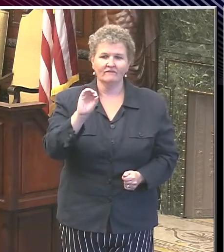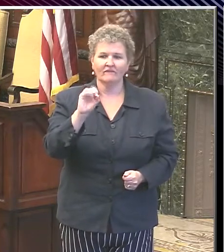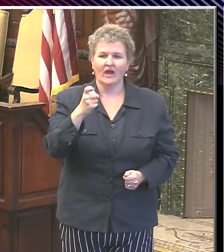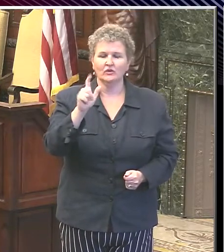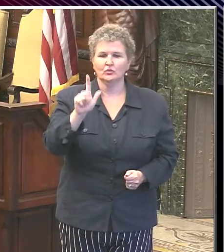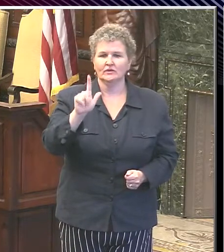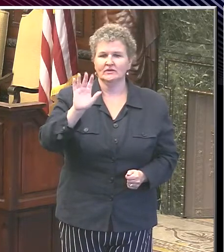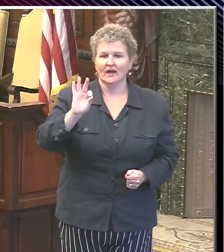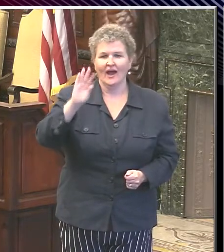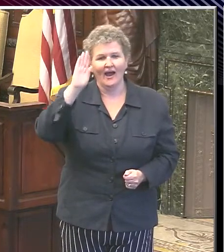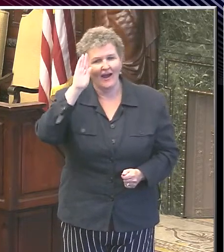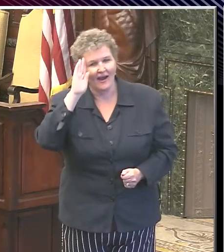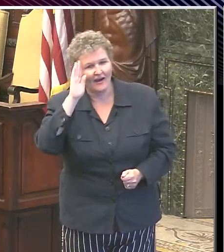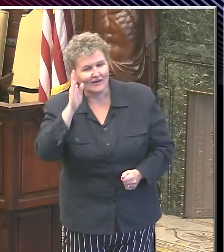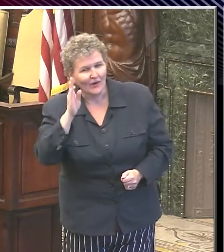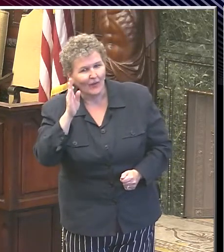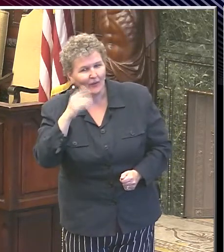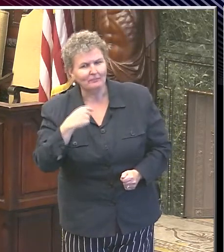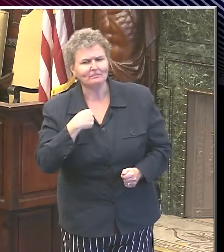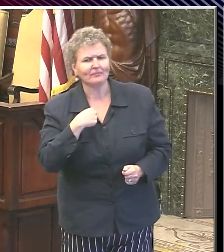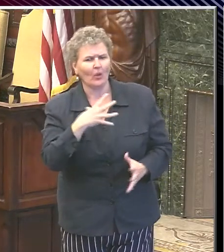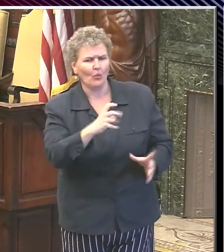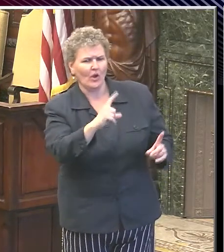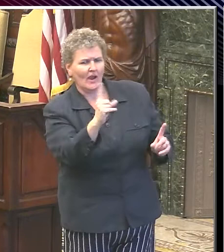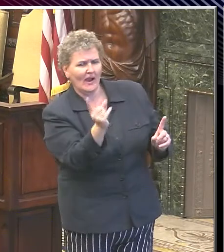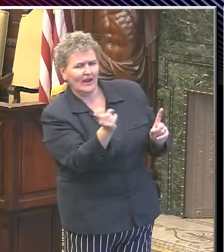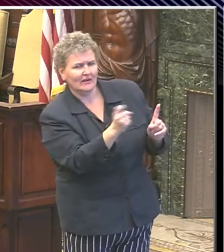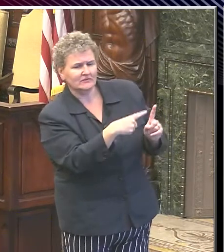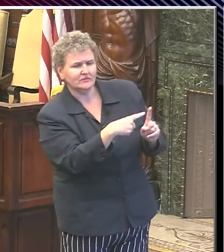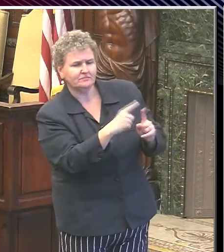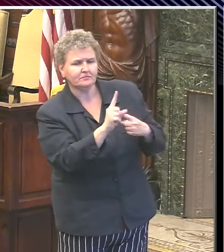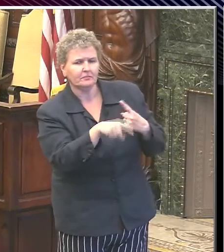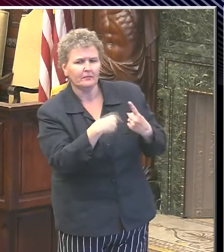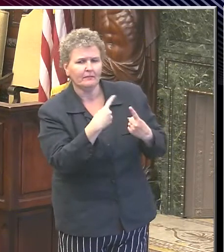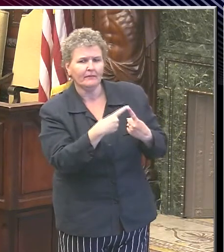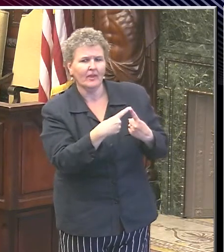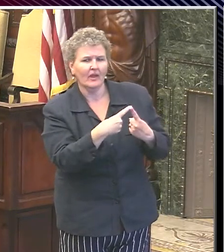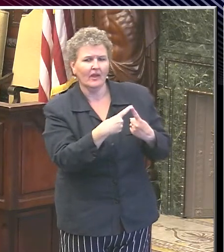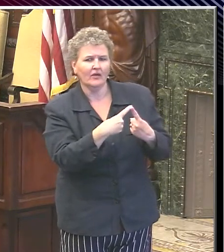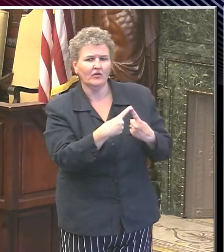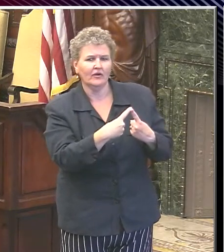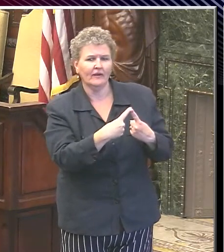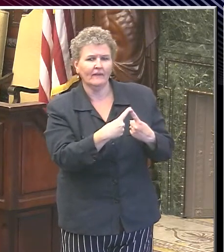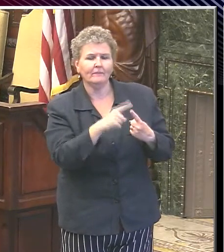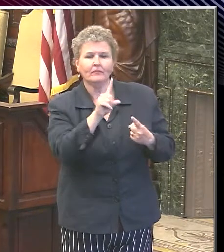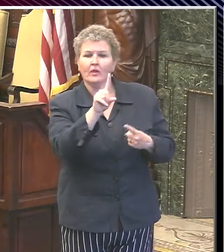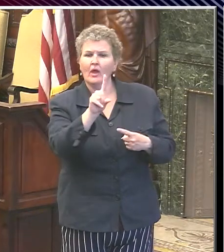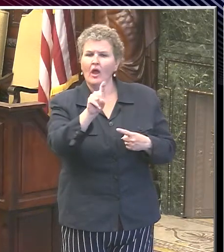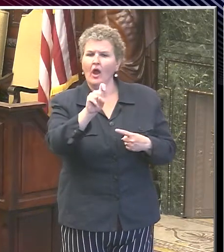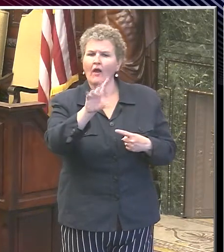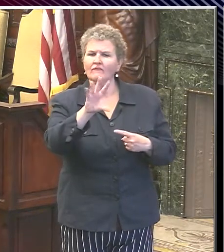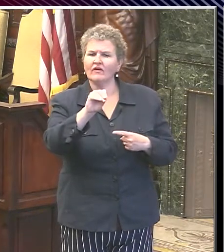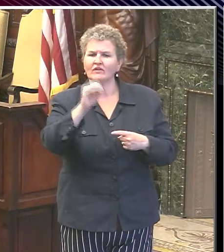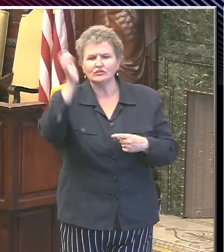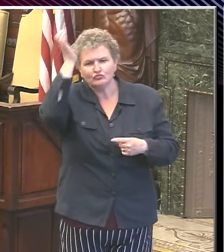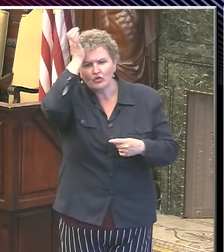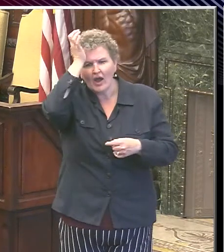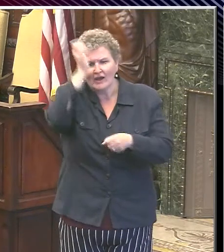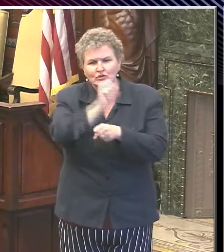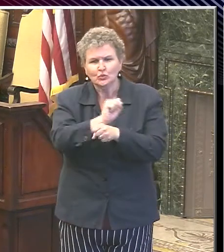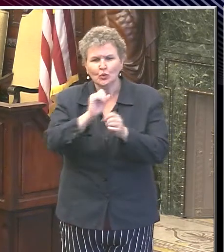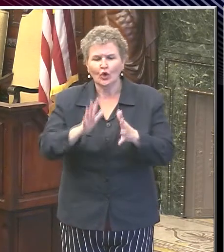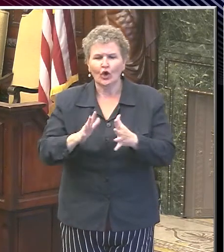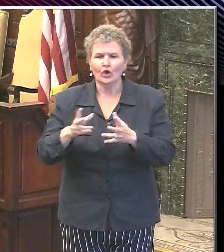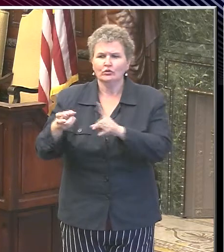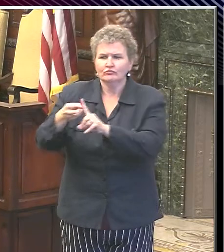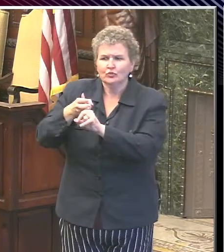Hello, good afternoon, folks. So I wanted to ask about the 150 sanitation workers that are being hired and